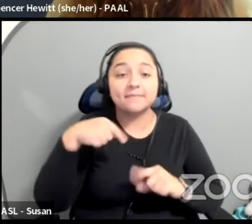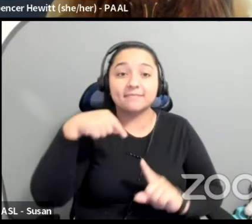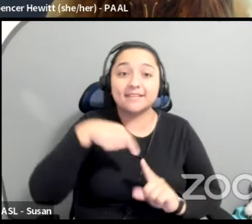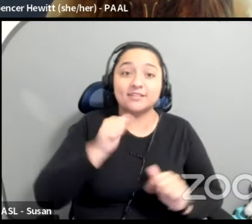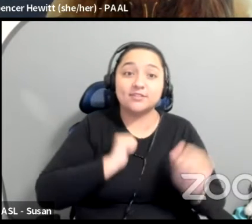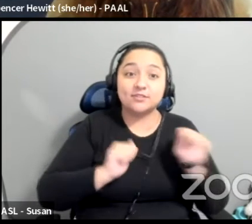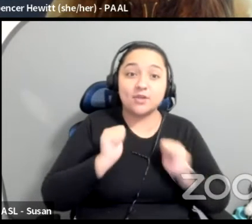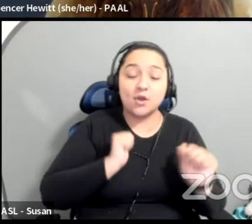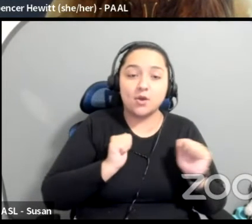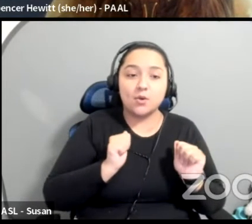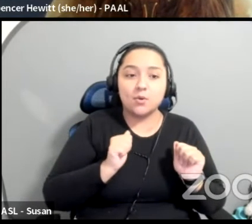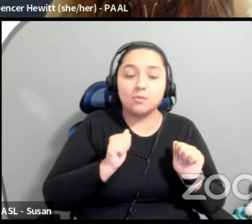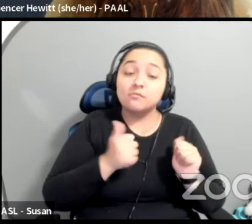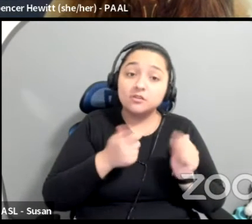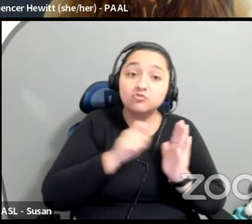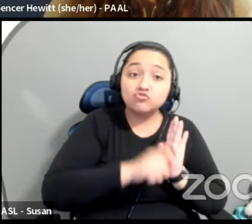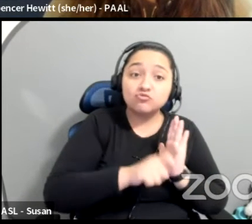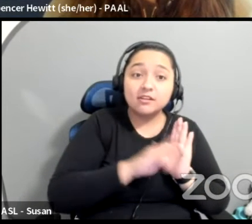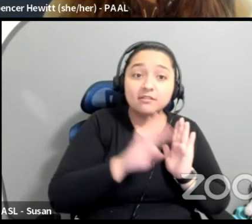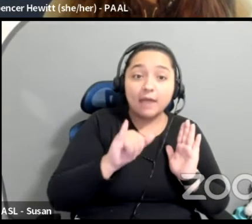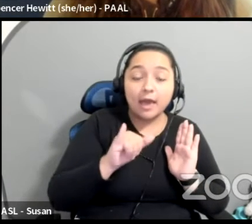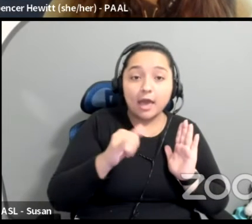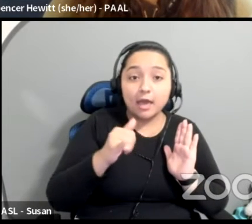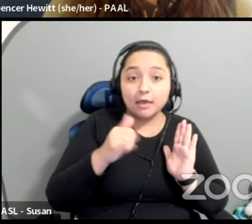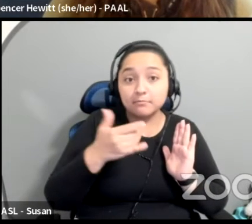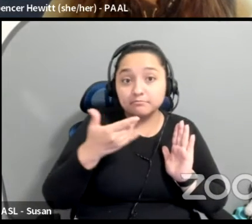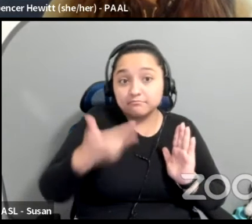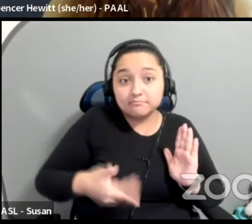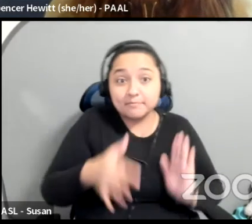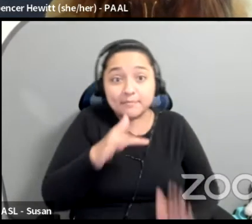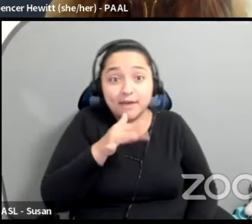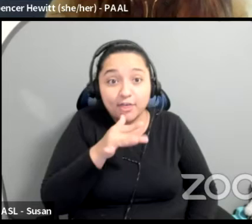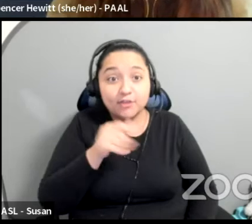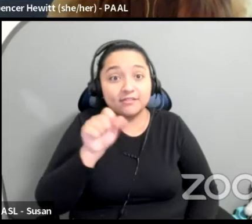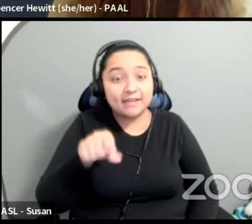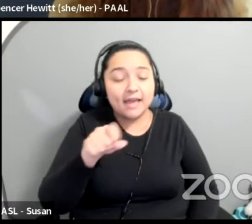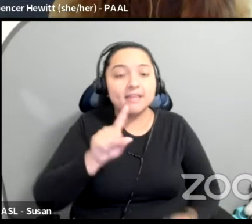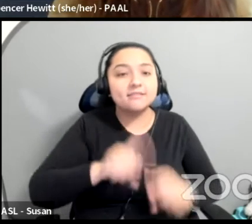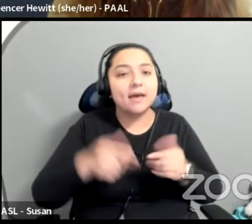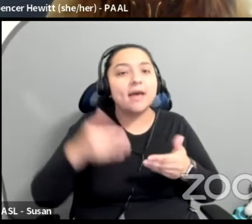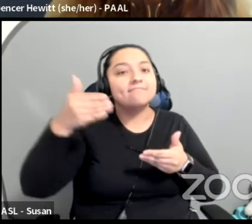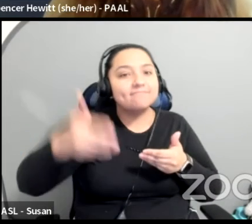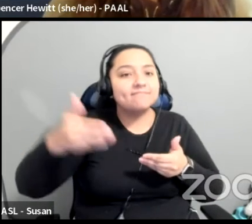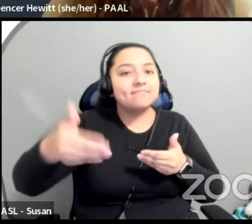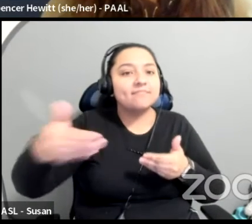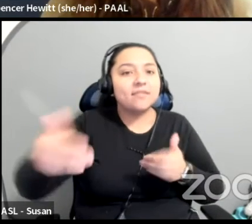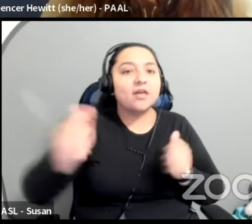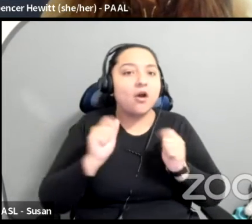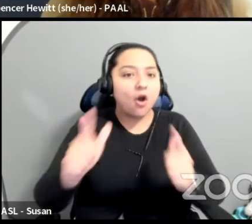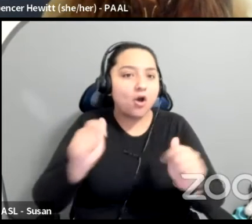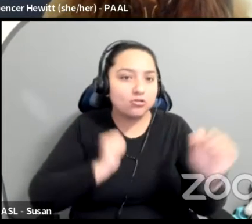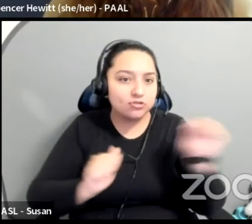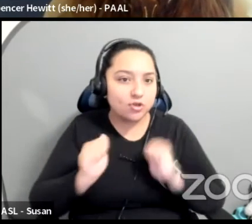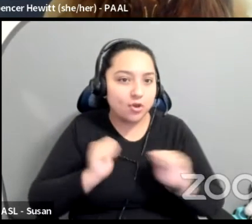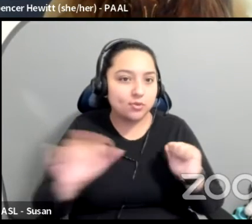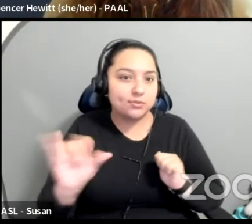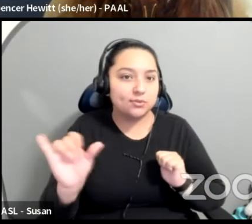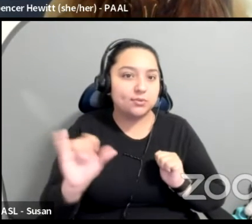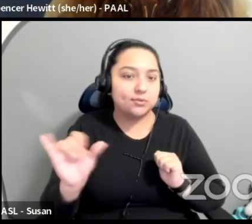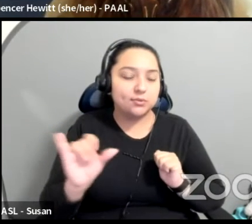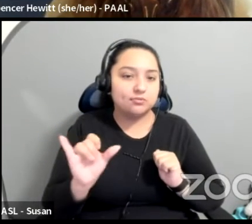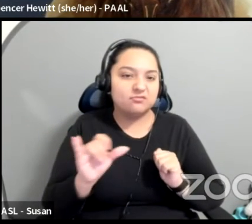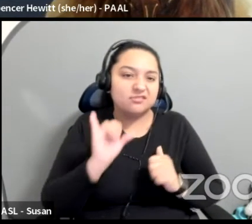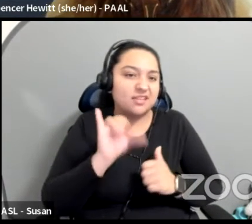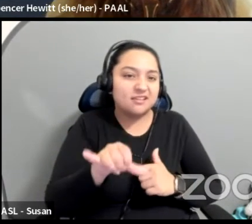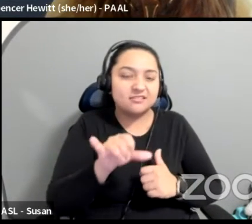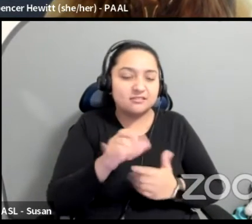now mother too. Um, it, it is for every show that we do, right. This is just part of who we are. And yeah, and